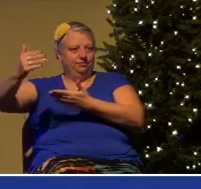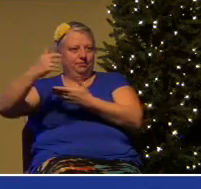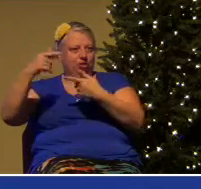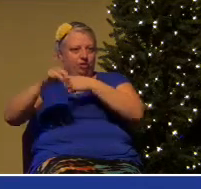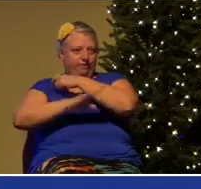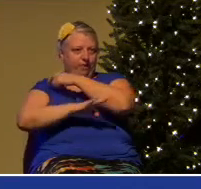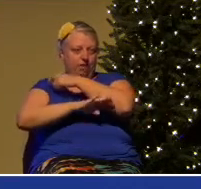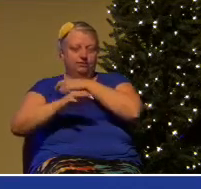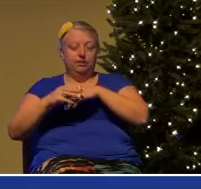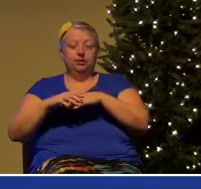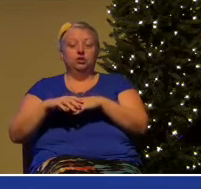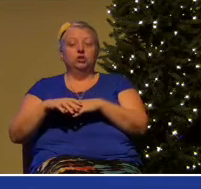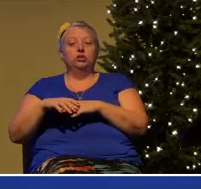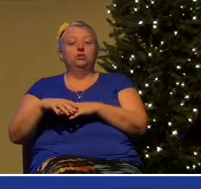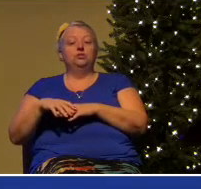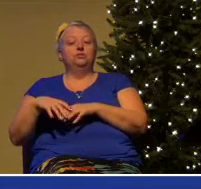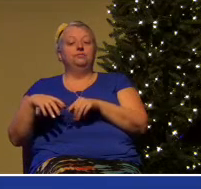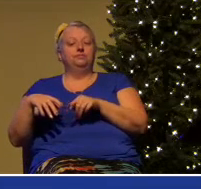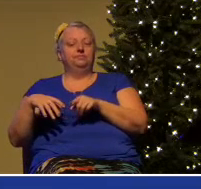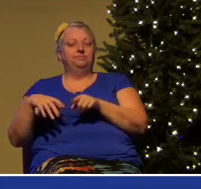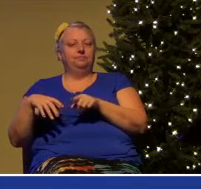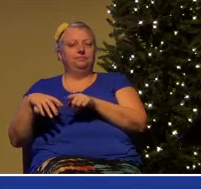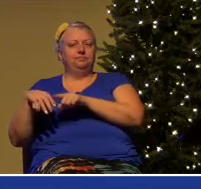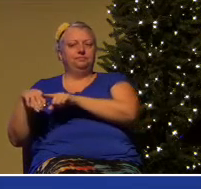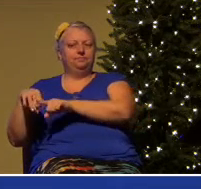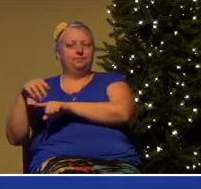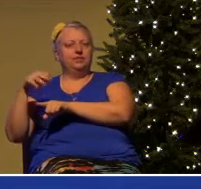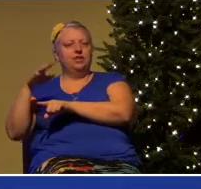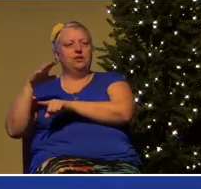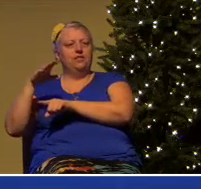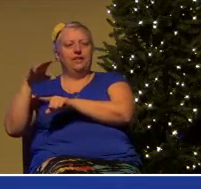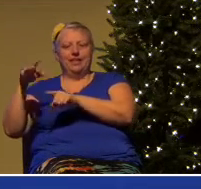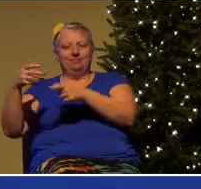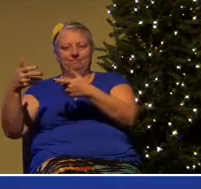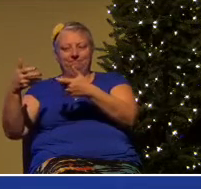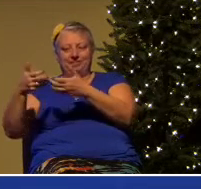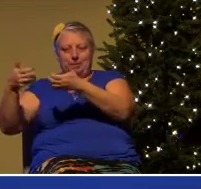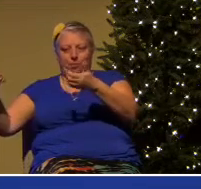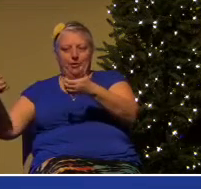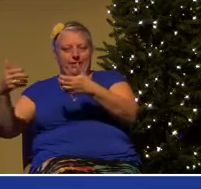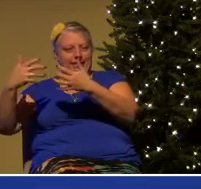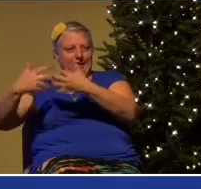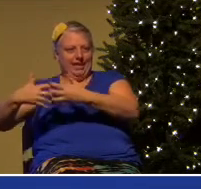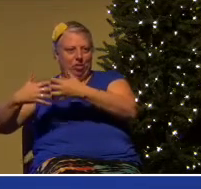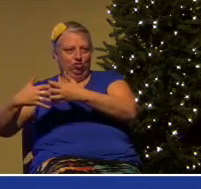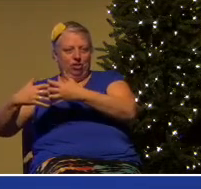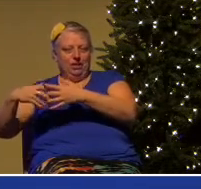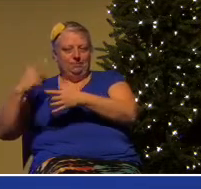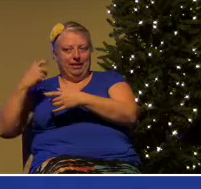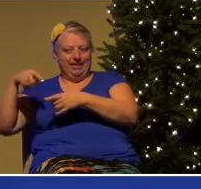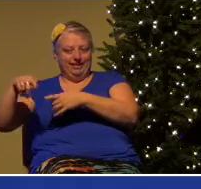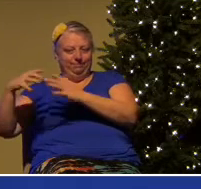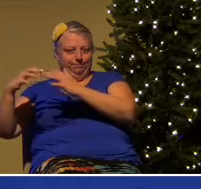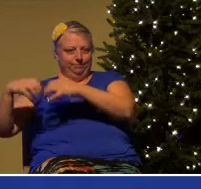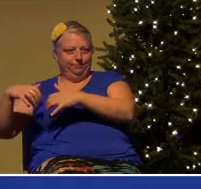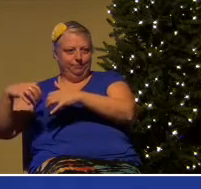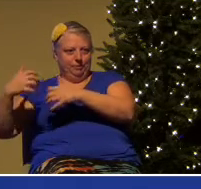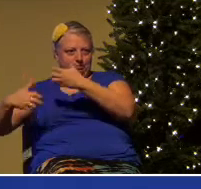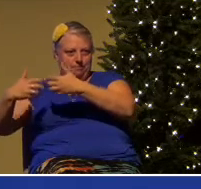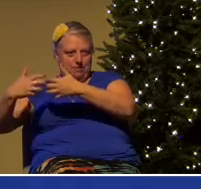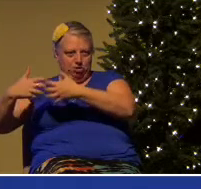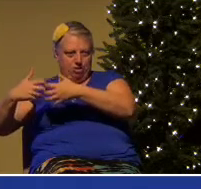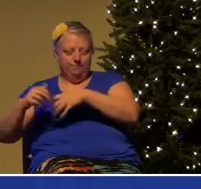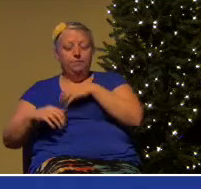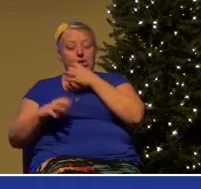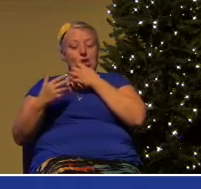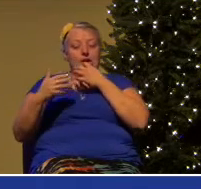and the words of his friend came back to him he said how about I pray about it so